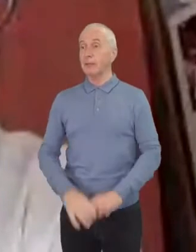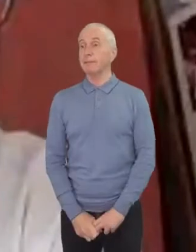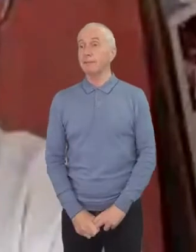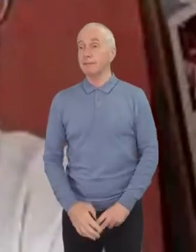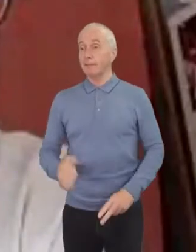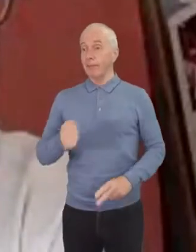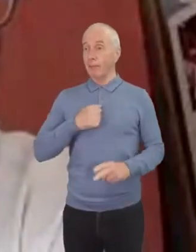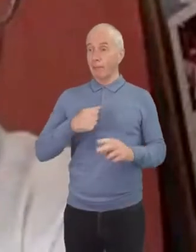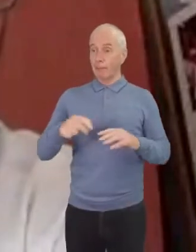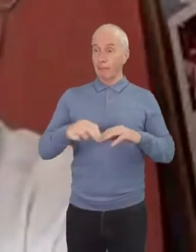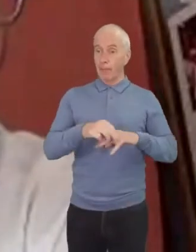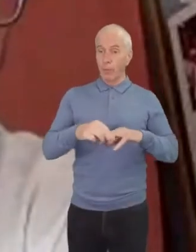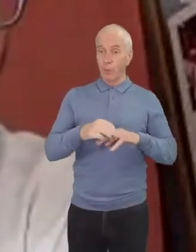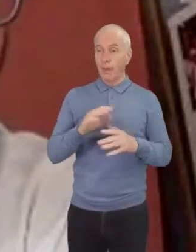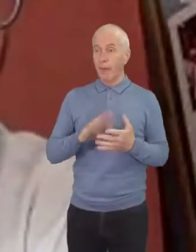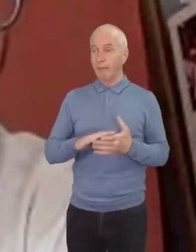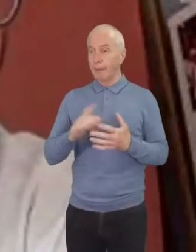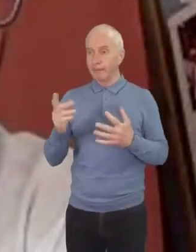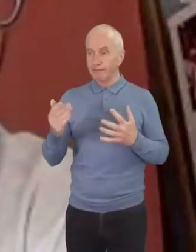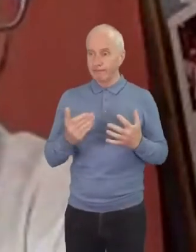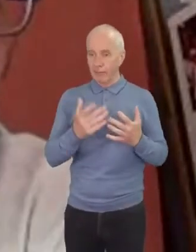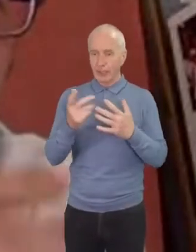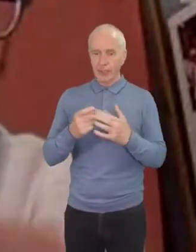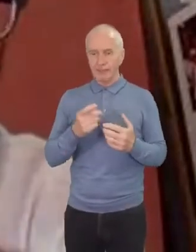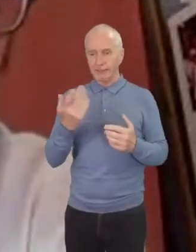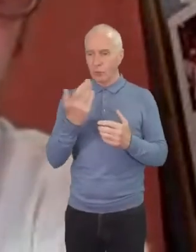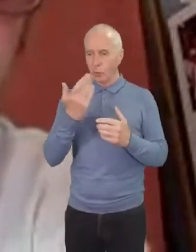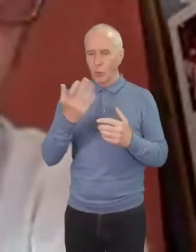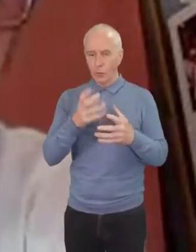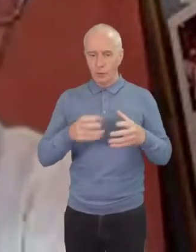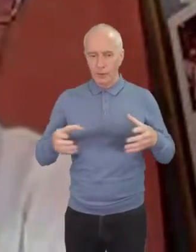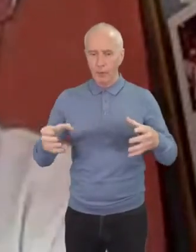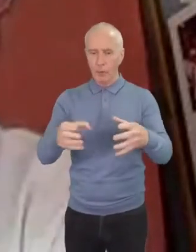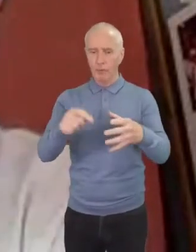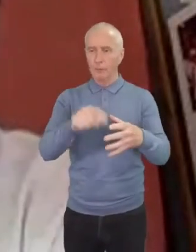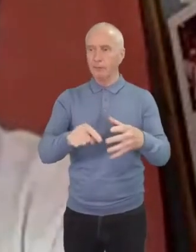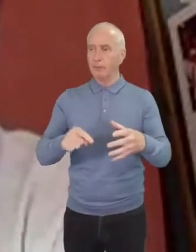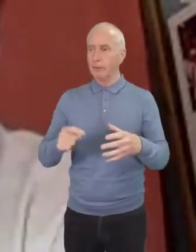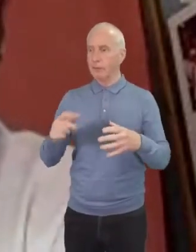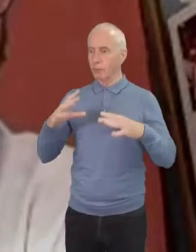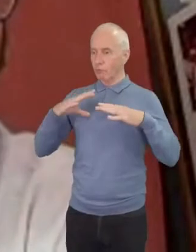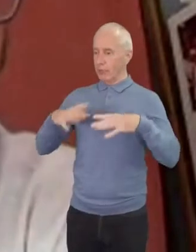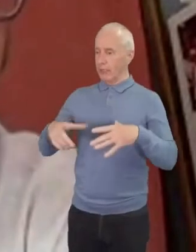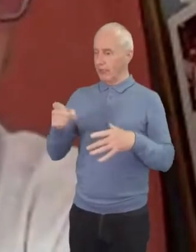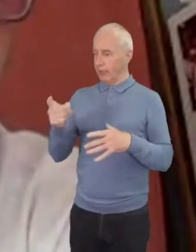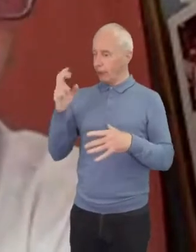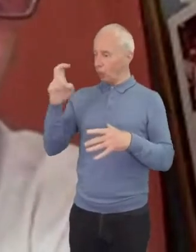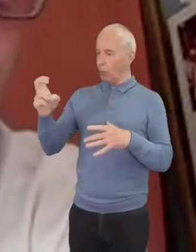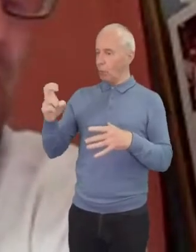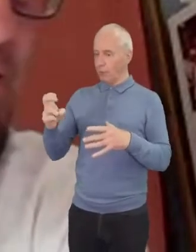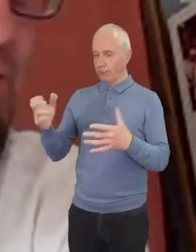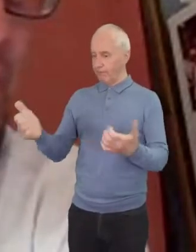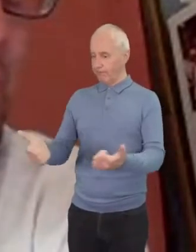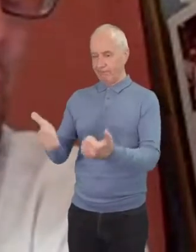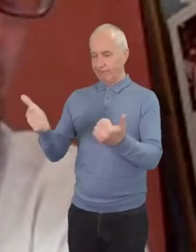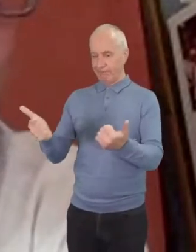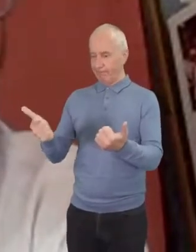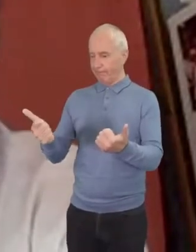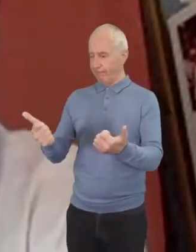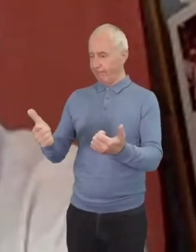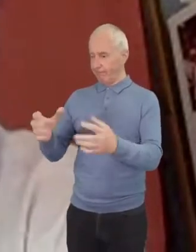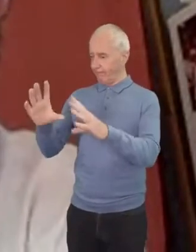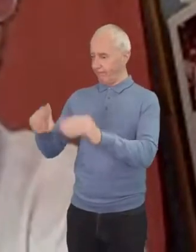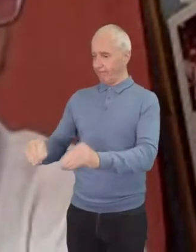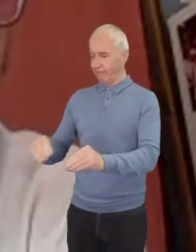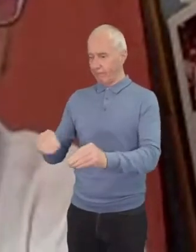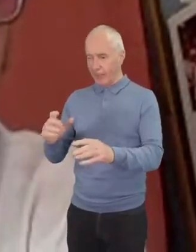wife studied this uh schoolie movement you know where they retire these school buses regularly and they usually are well